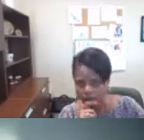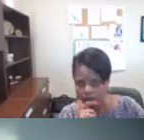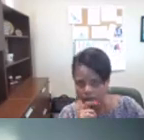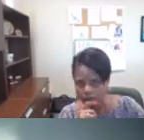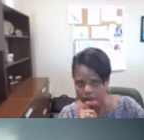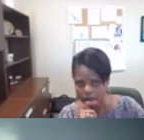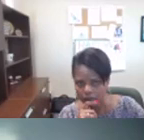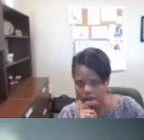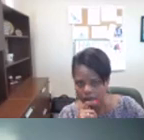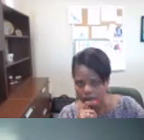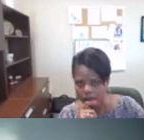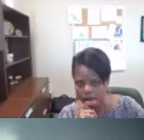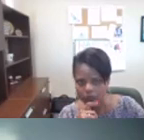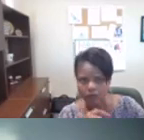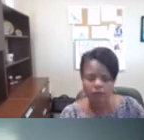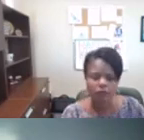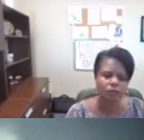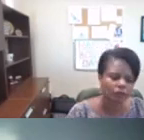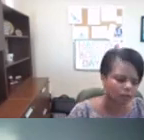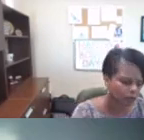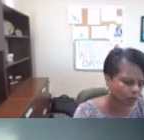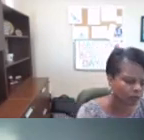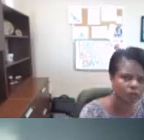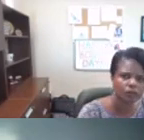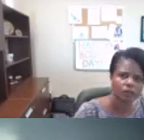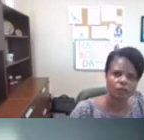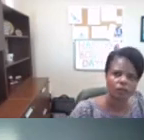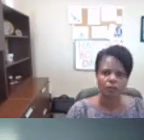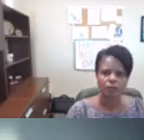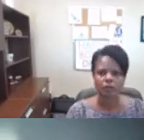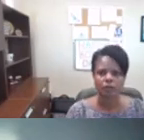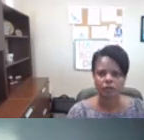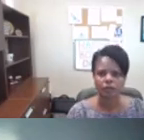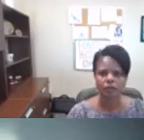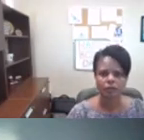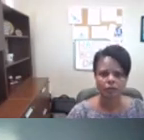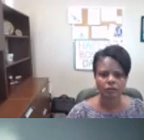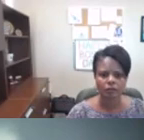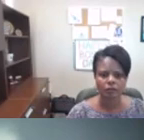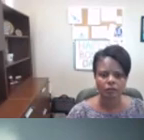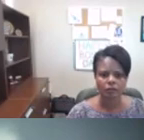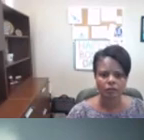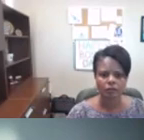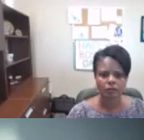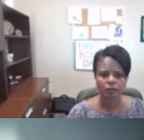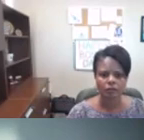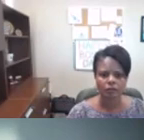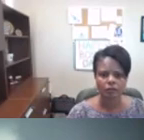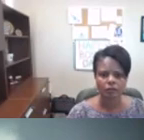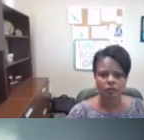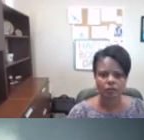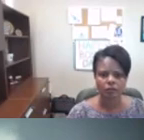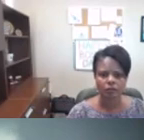forward um so if we advance to the next slide uh on this slide we're looking